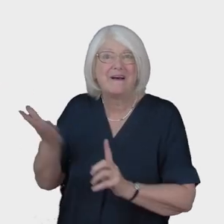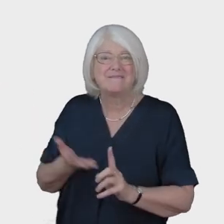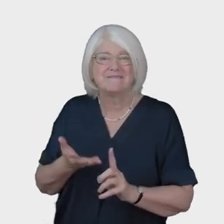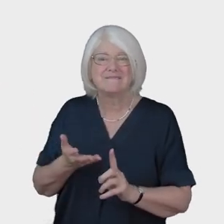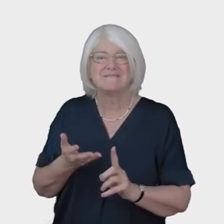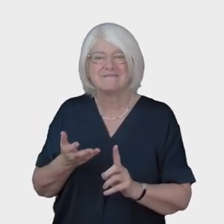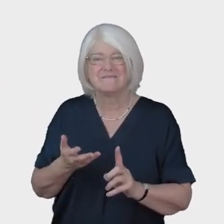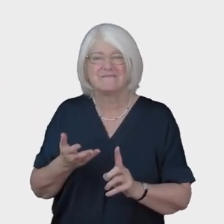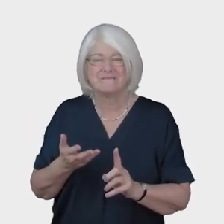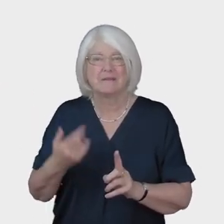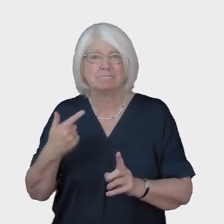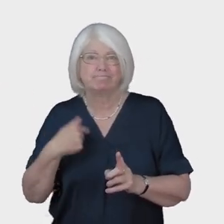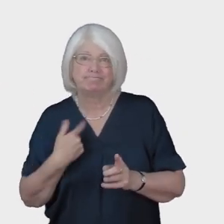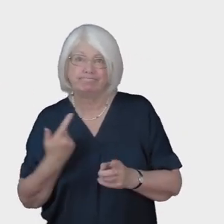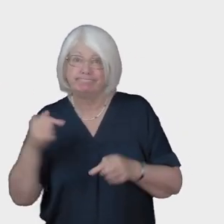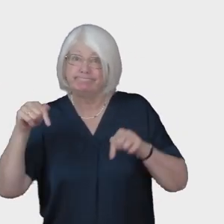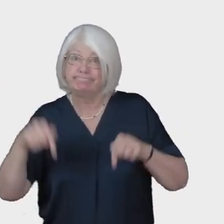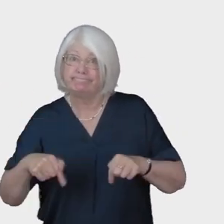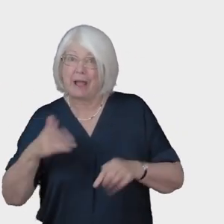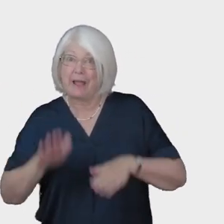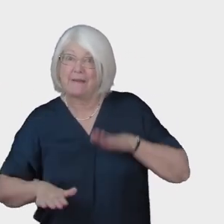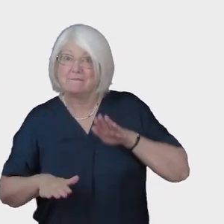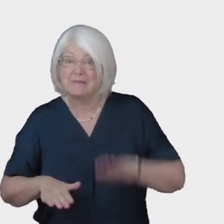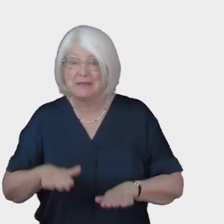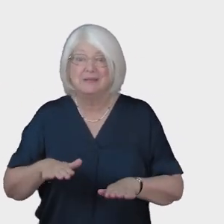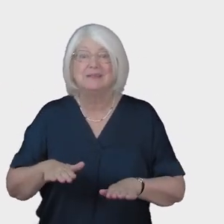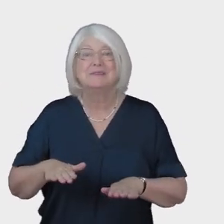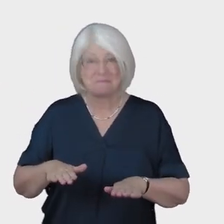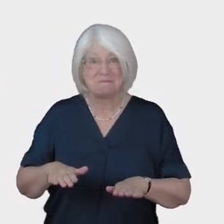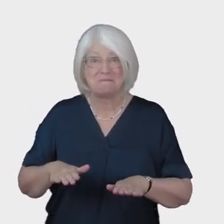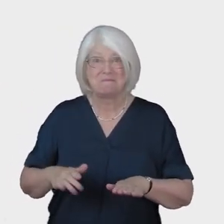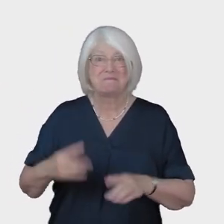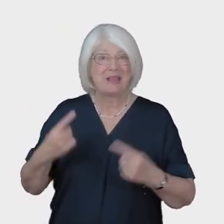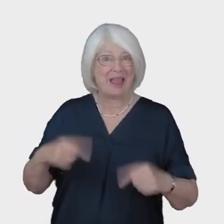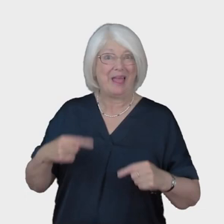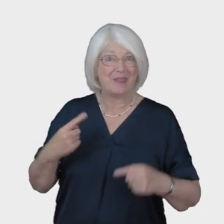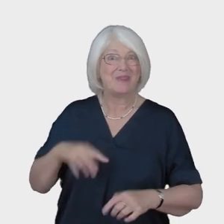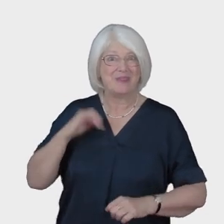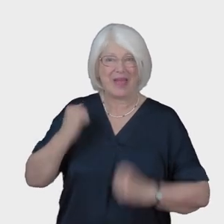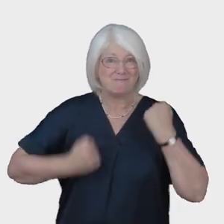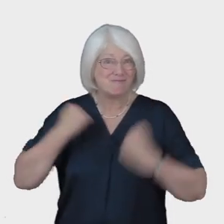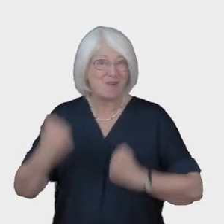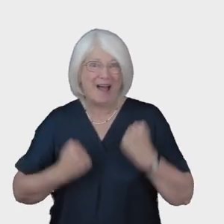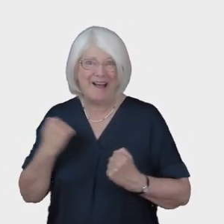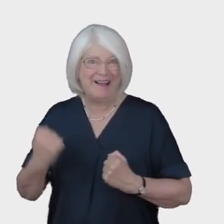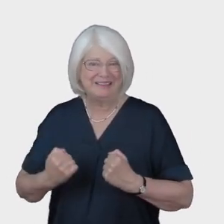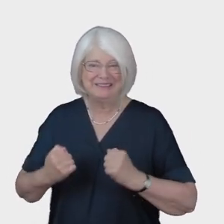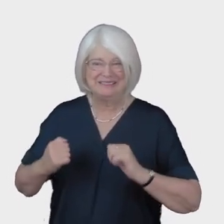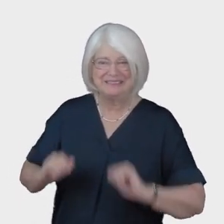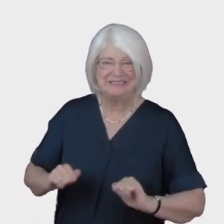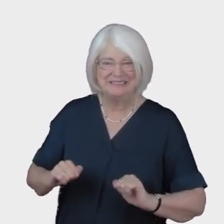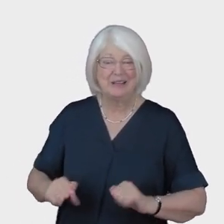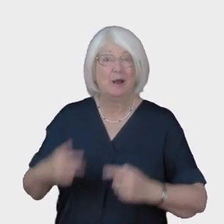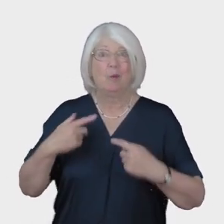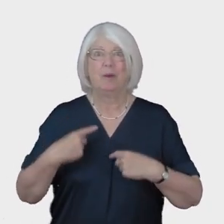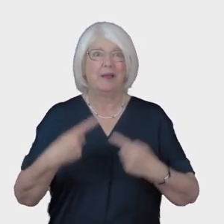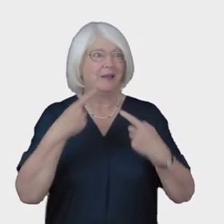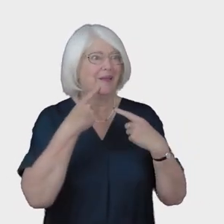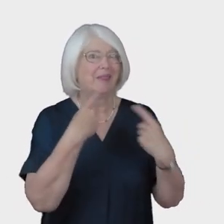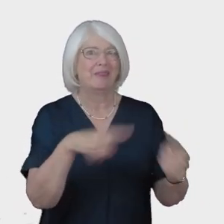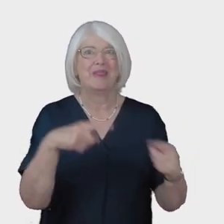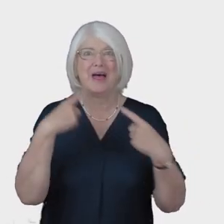Take my feet and let them run With